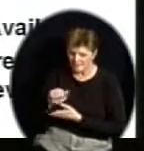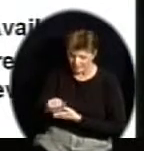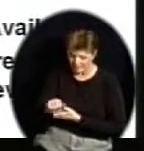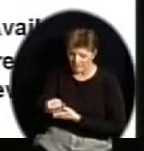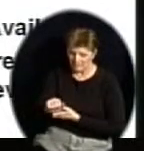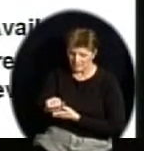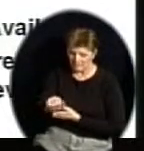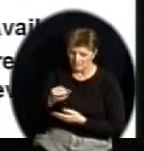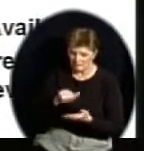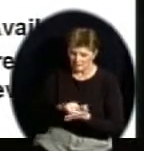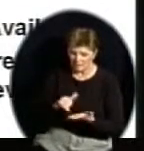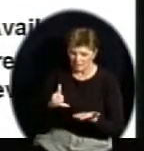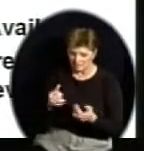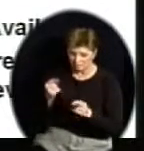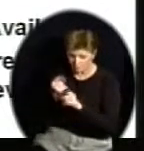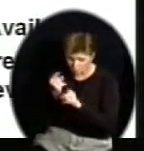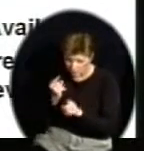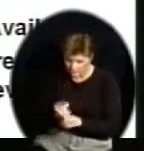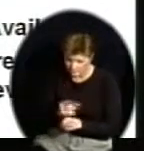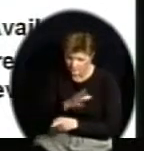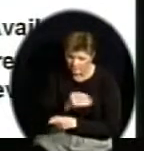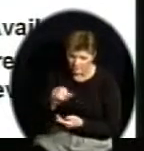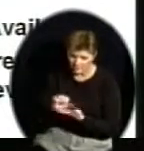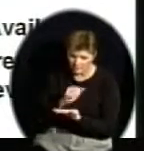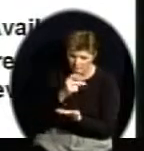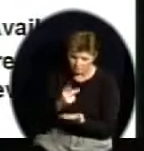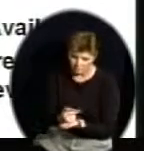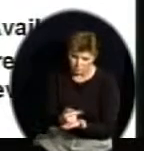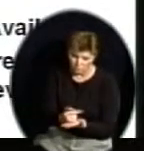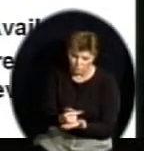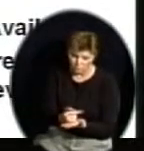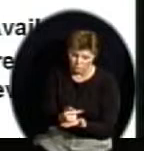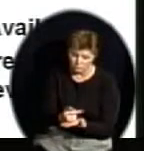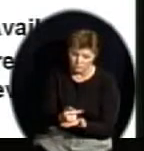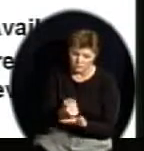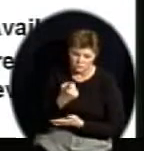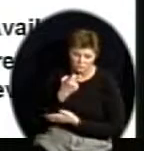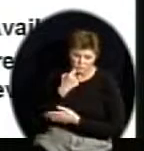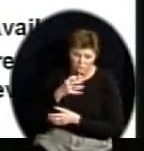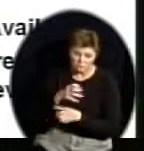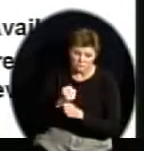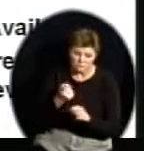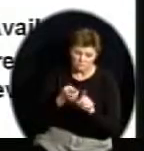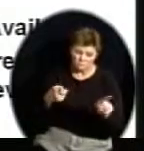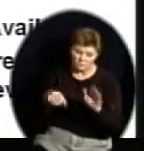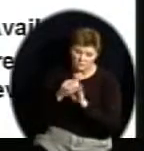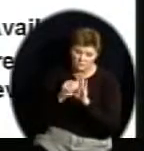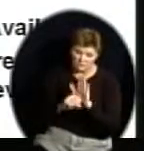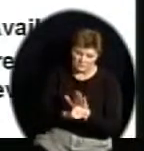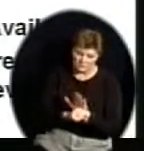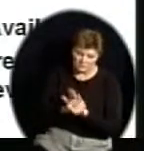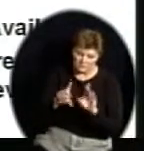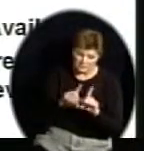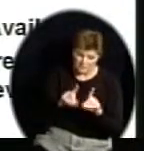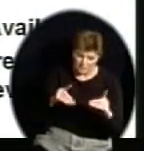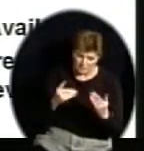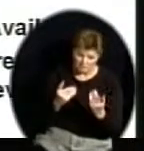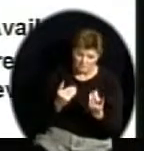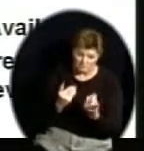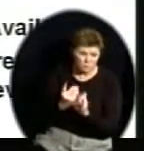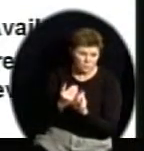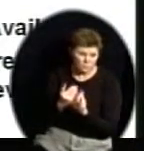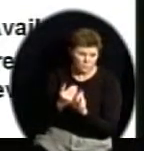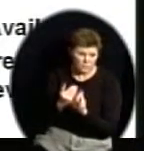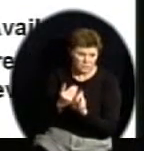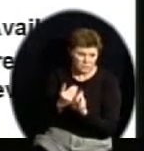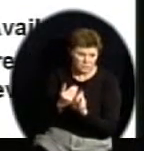quoted this a little bit from a memo we just recently received from the Kansas State Department of Education that they're having an awful lot of cleanup across